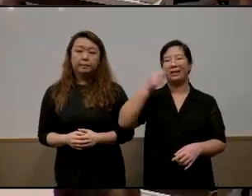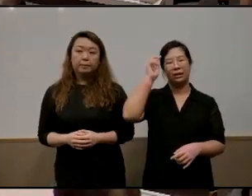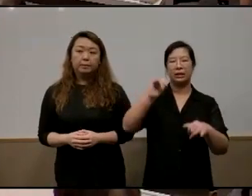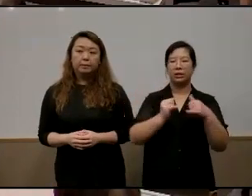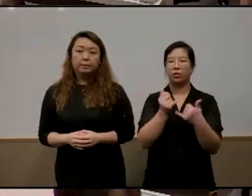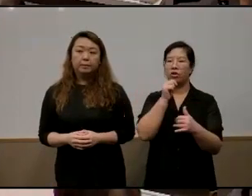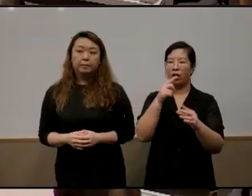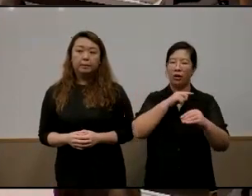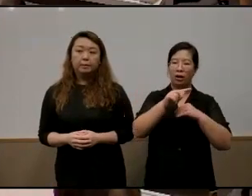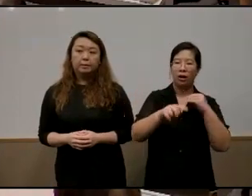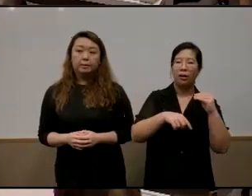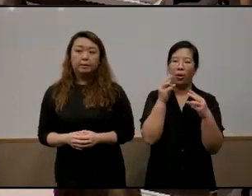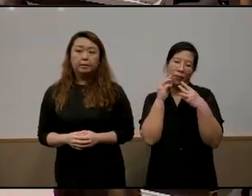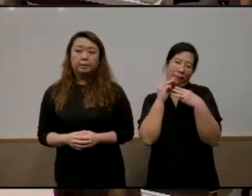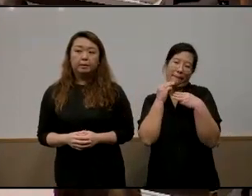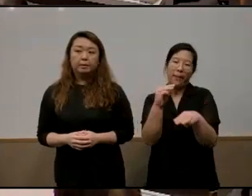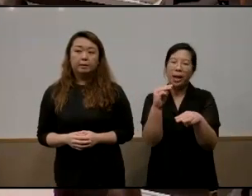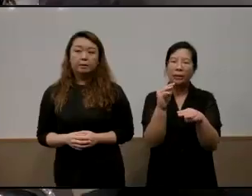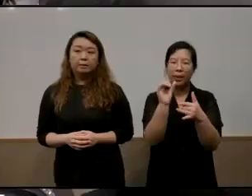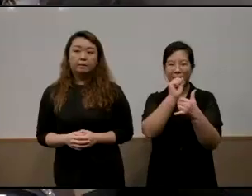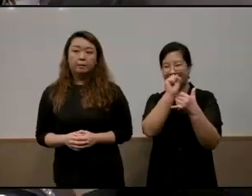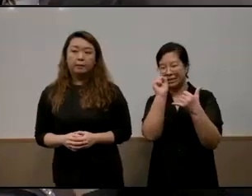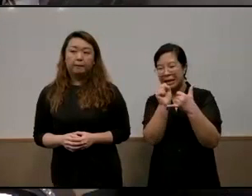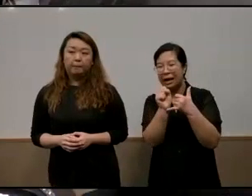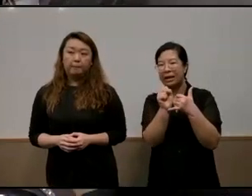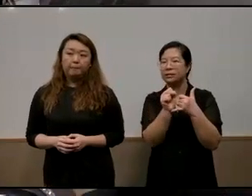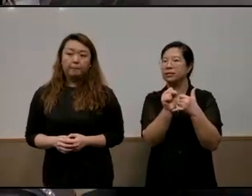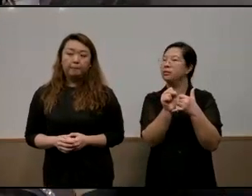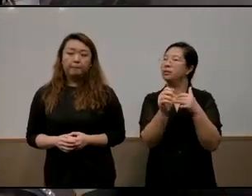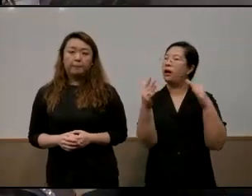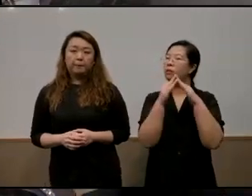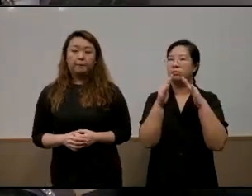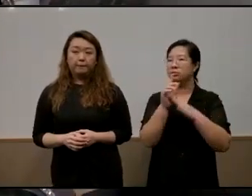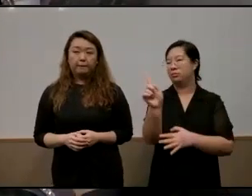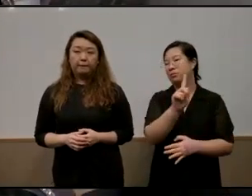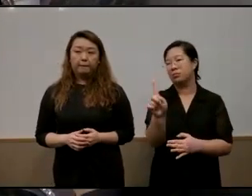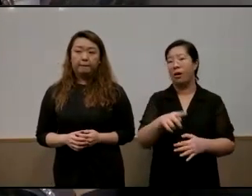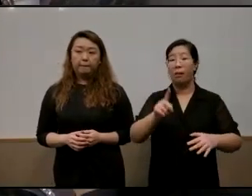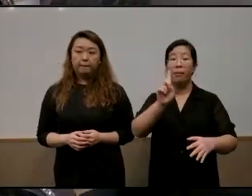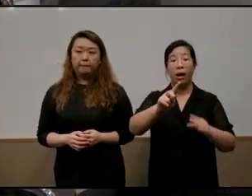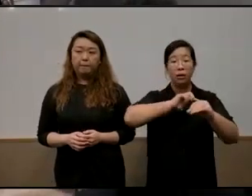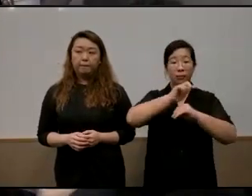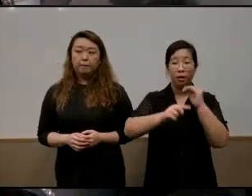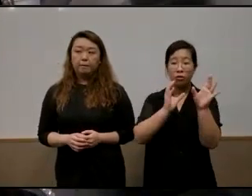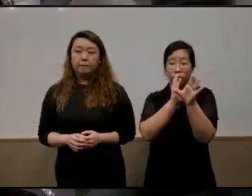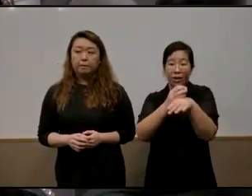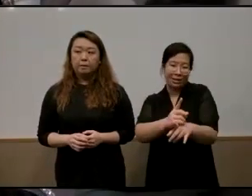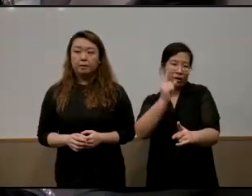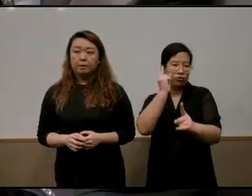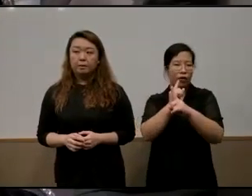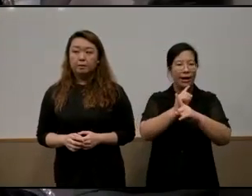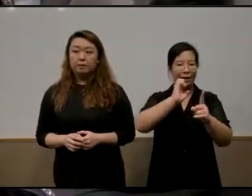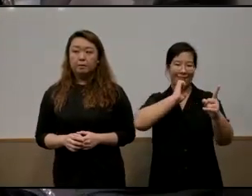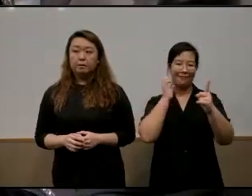uh minimum size you know housing size but it's about creating the right environment